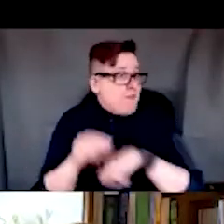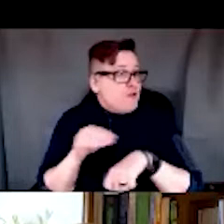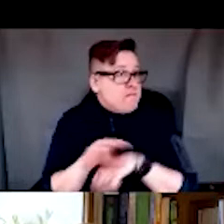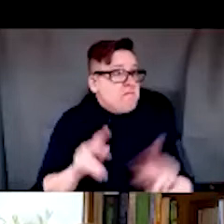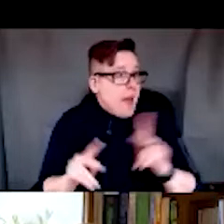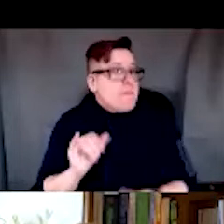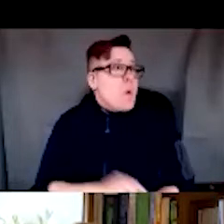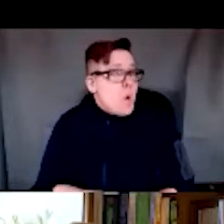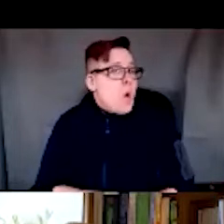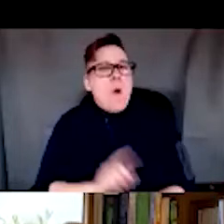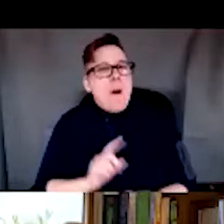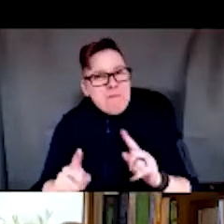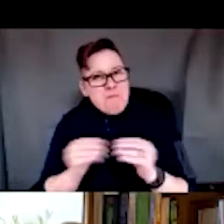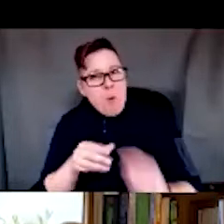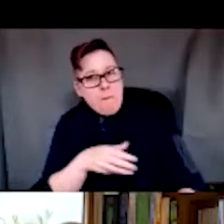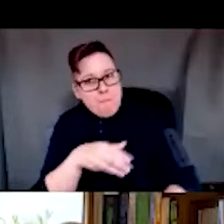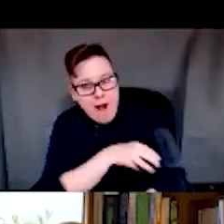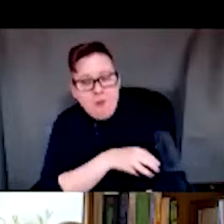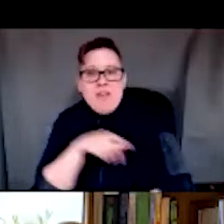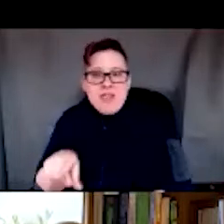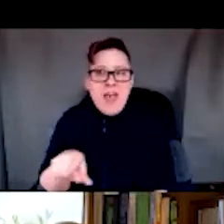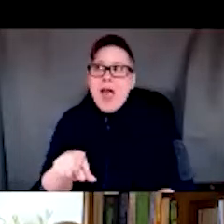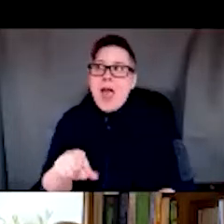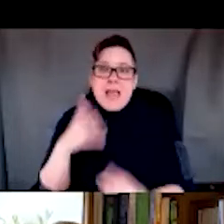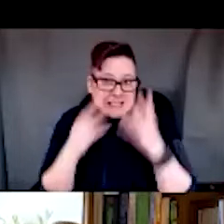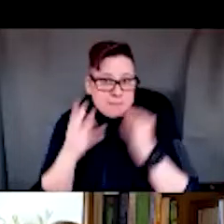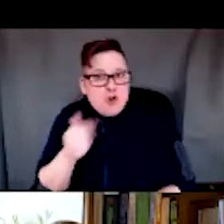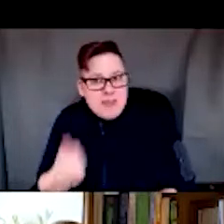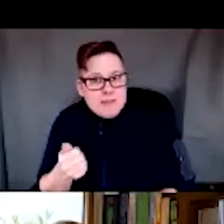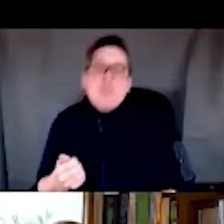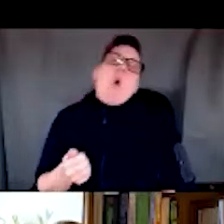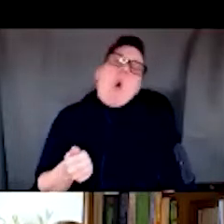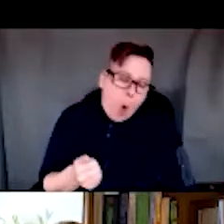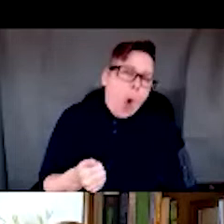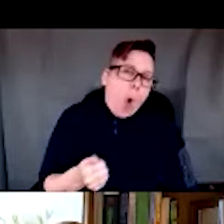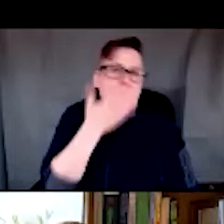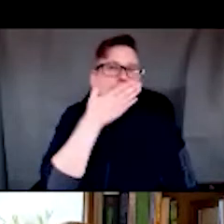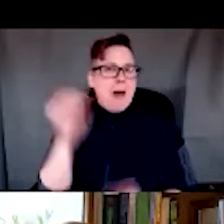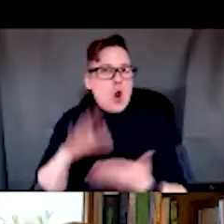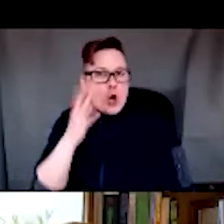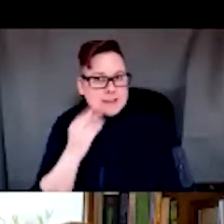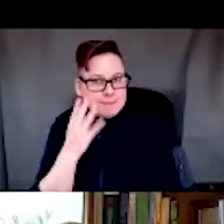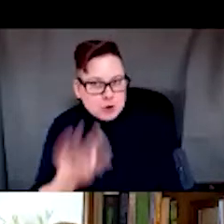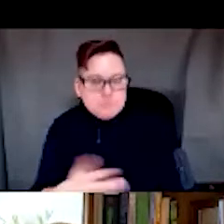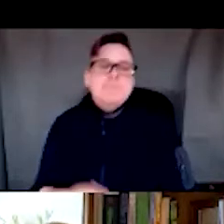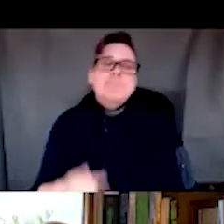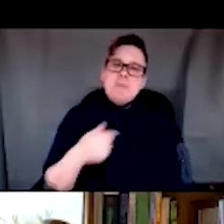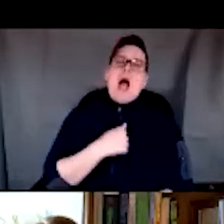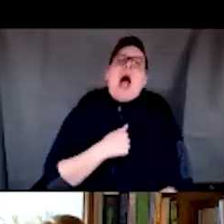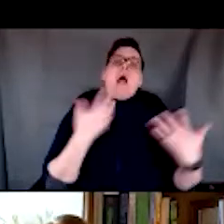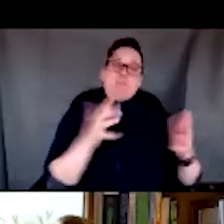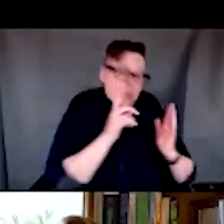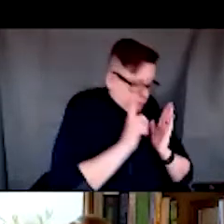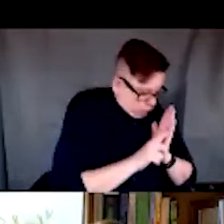you know, the very people that we serve in our communities. So I did a little bit of research,